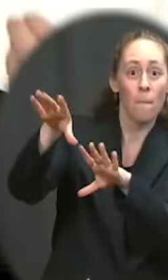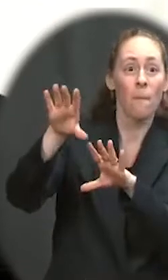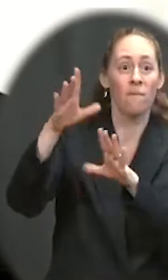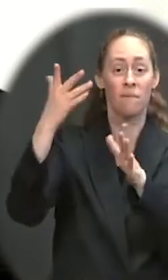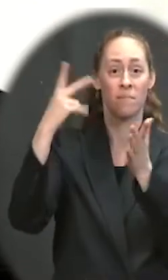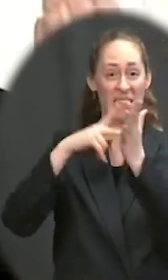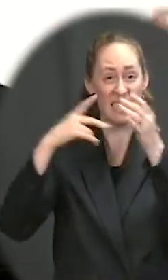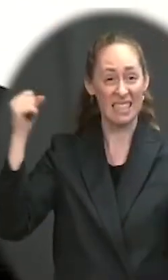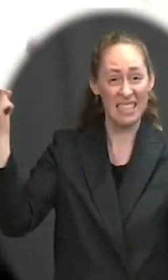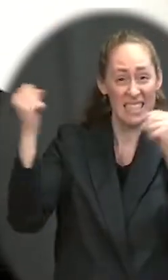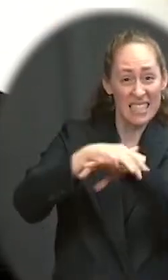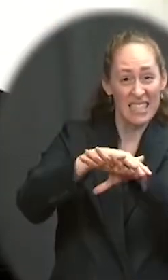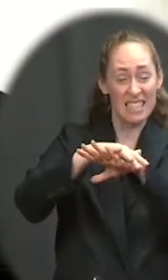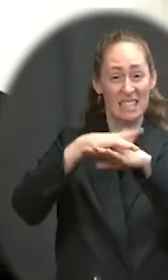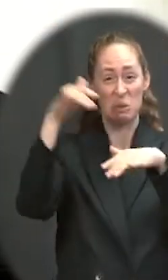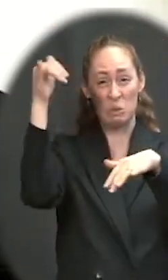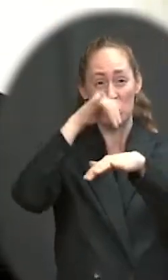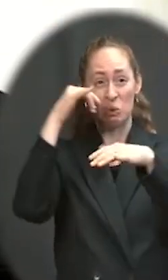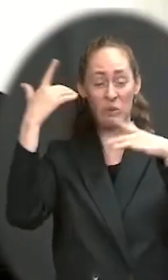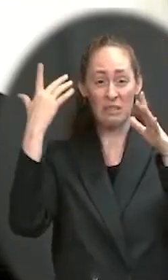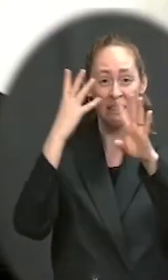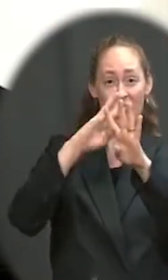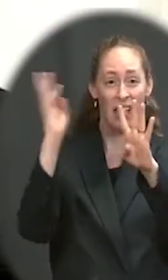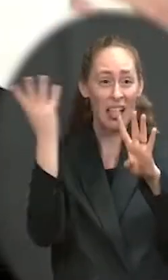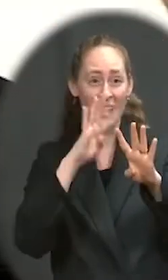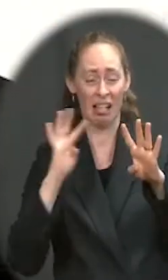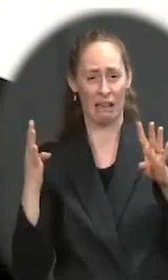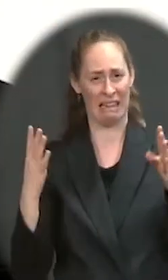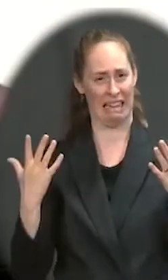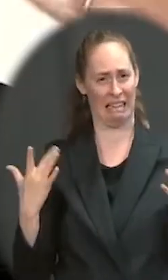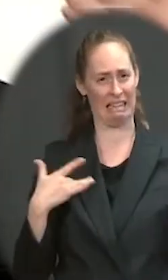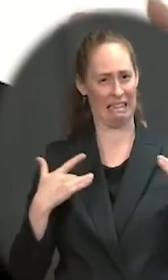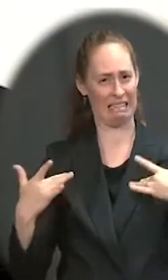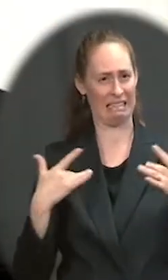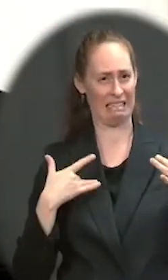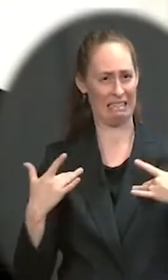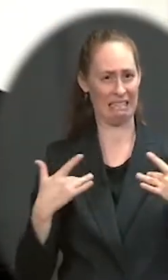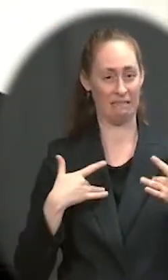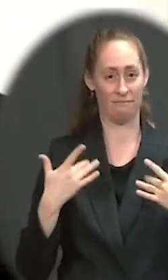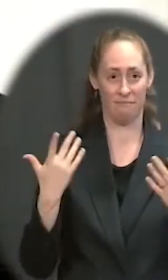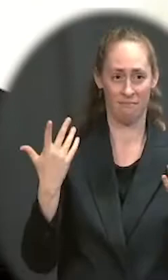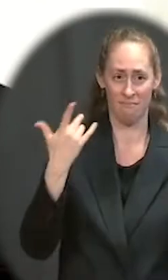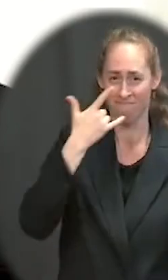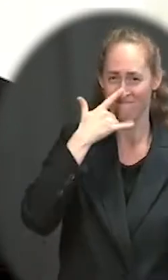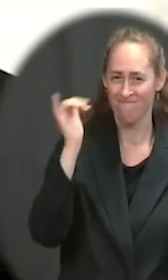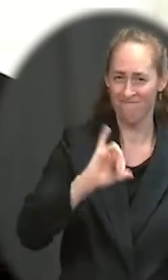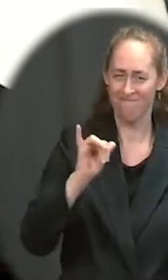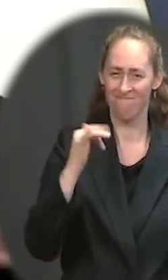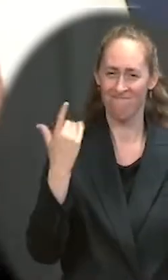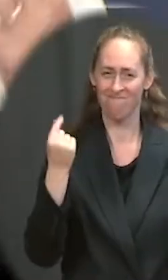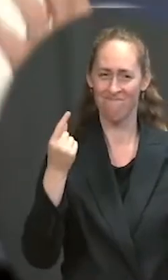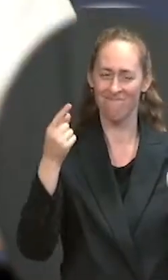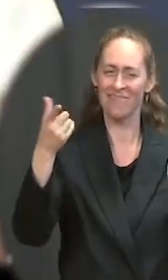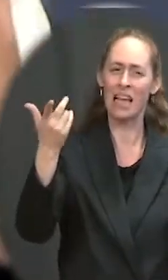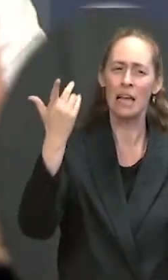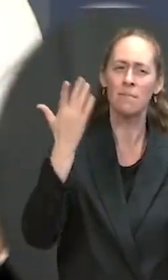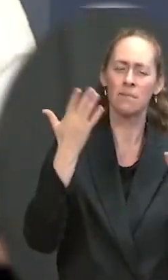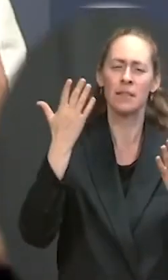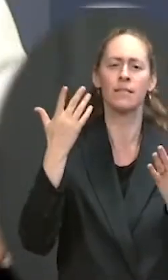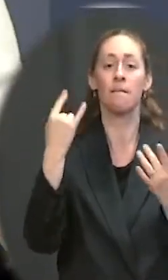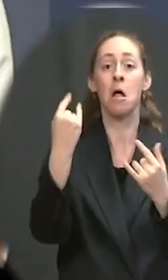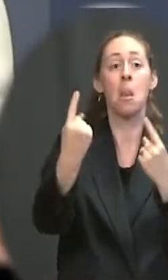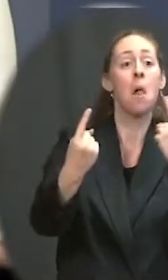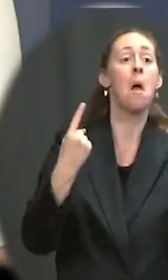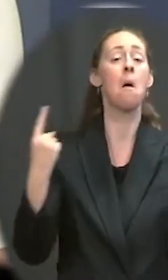that certainly wouldn't — wouldn't be someone alone. But I think what Dr. Fauci was conveying, Alex, is that the data —